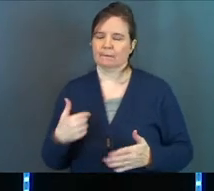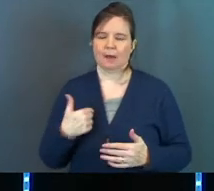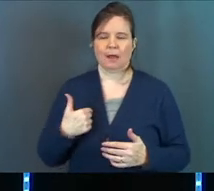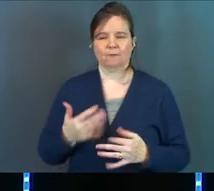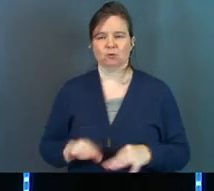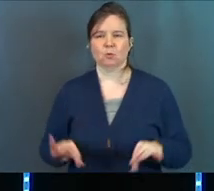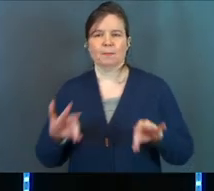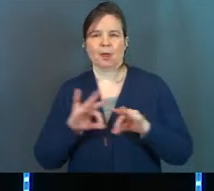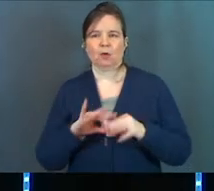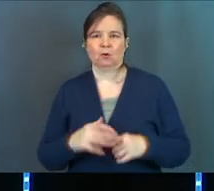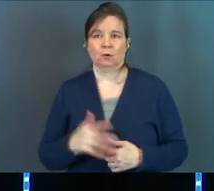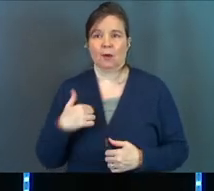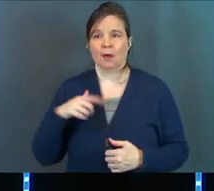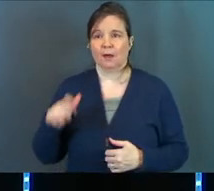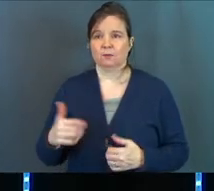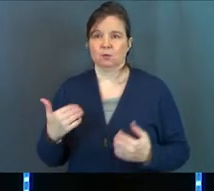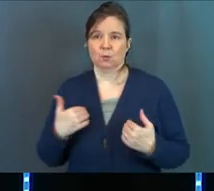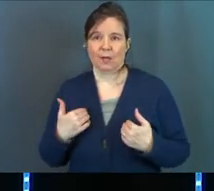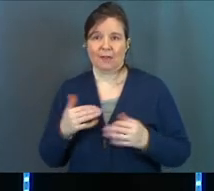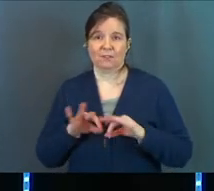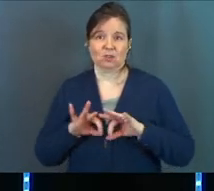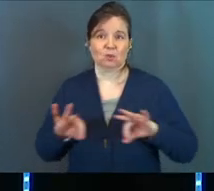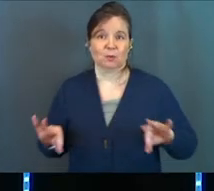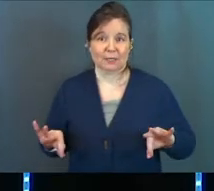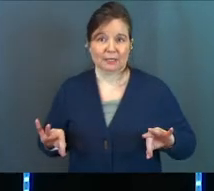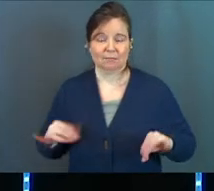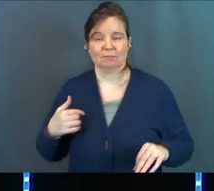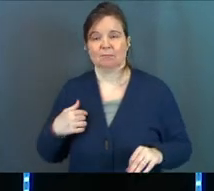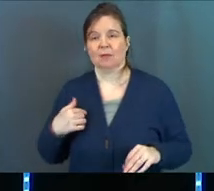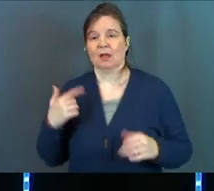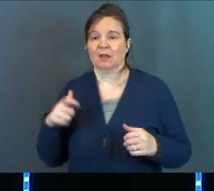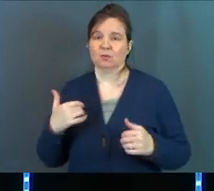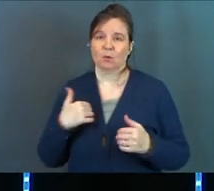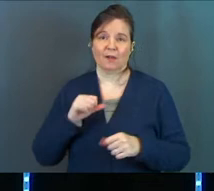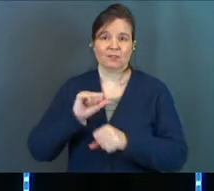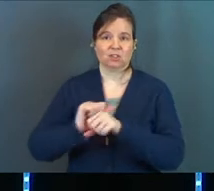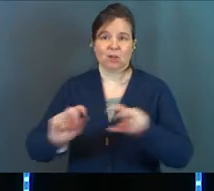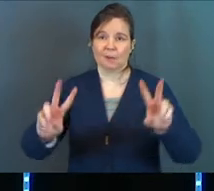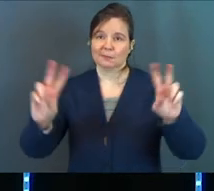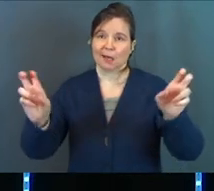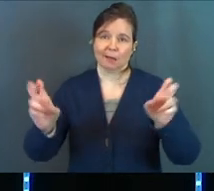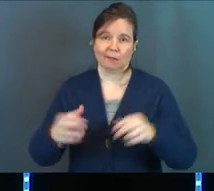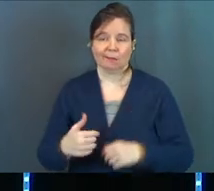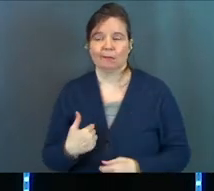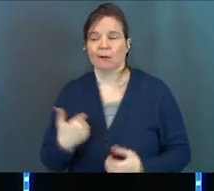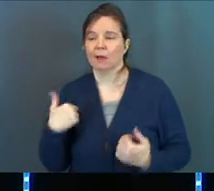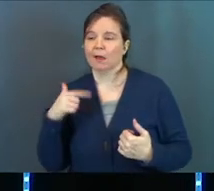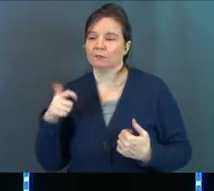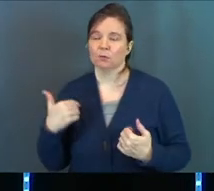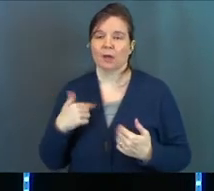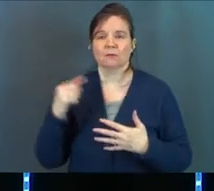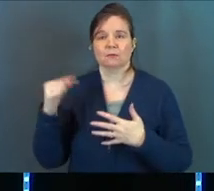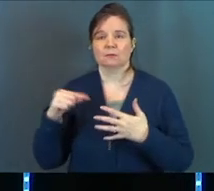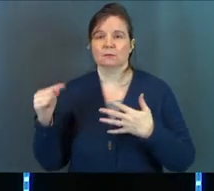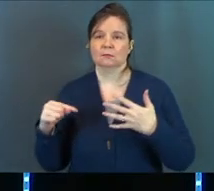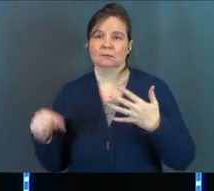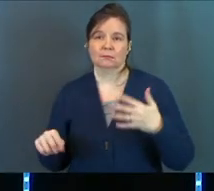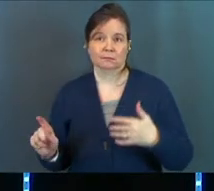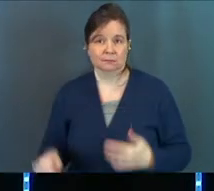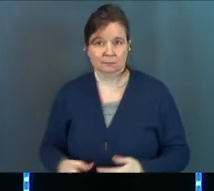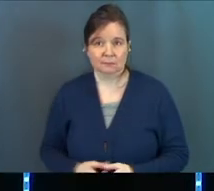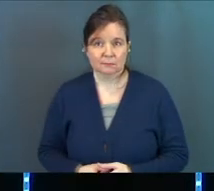have to matter. I have to have the degree. I have to have the job title. I have to have these things